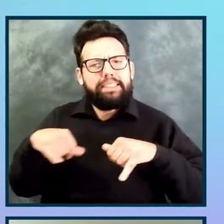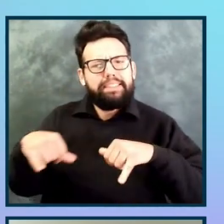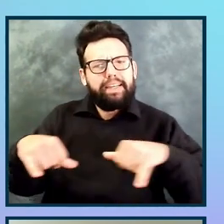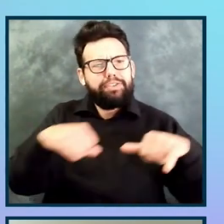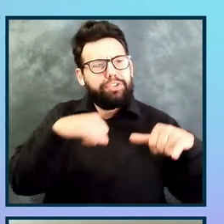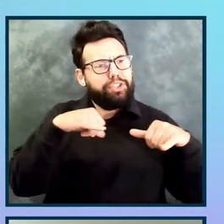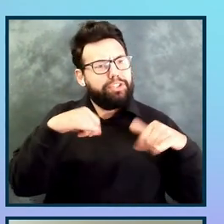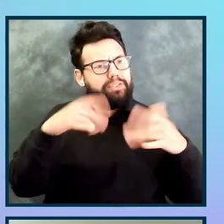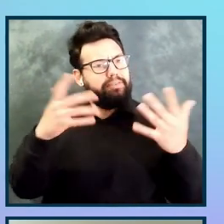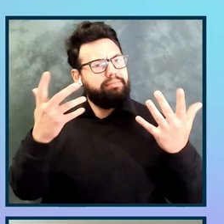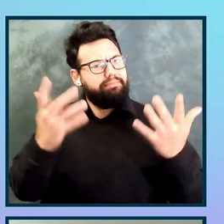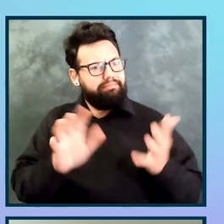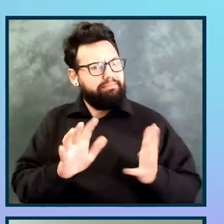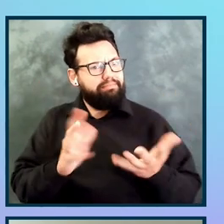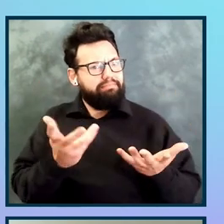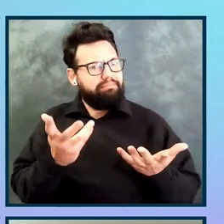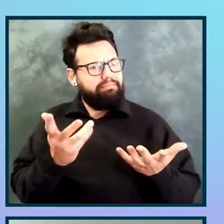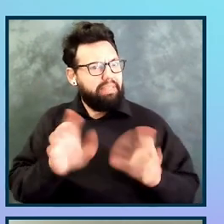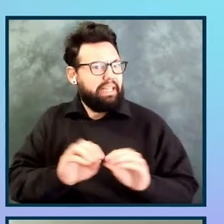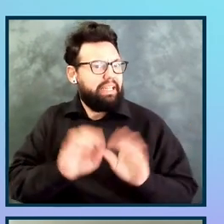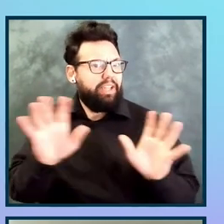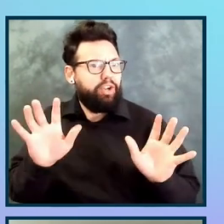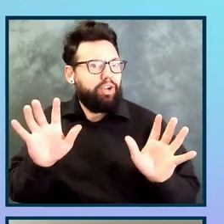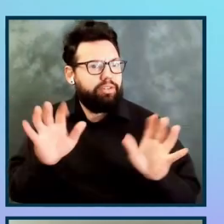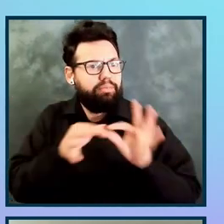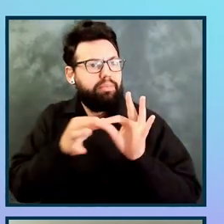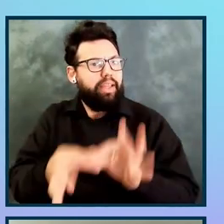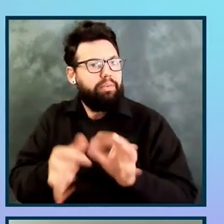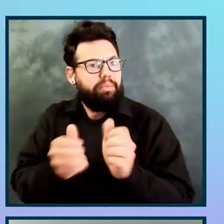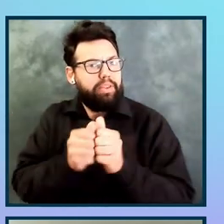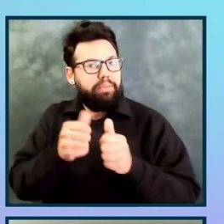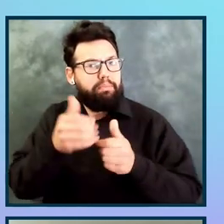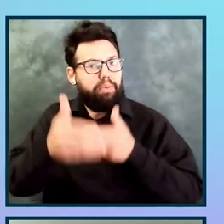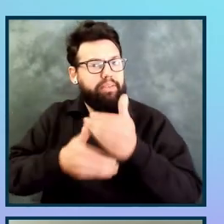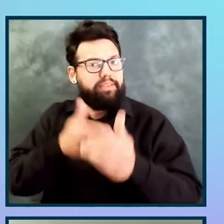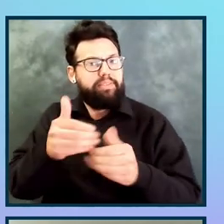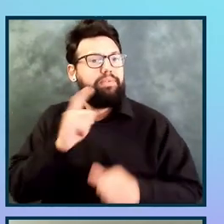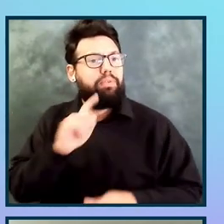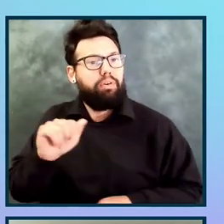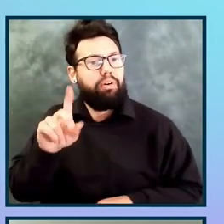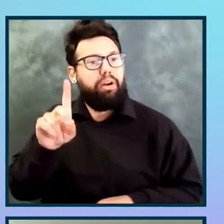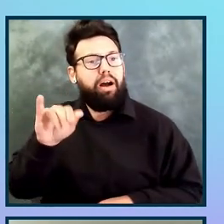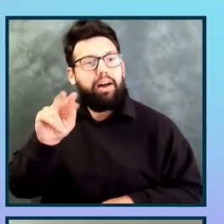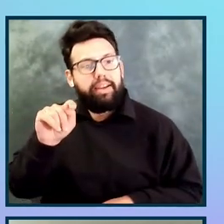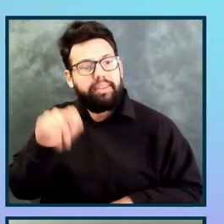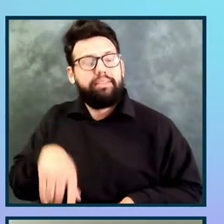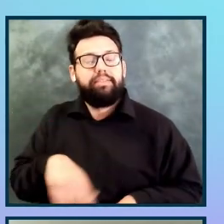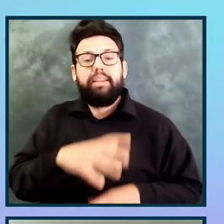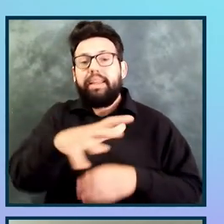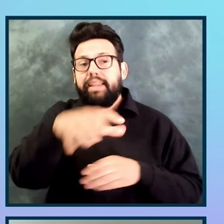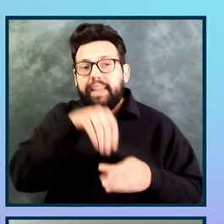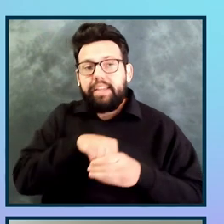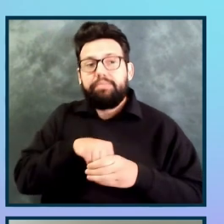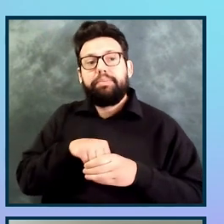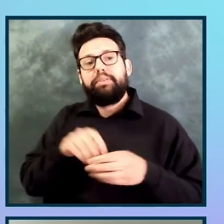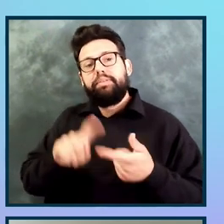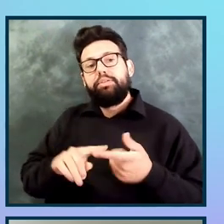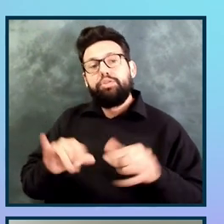components to the audit process. So, things such as stakeholder engagement, scoping, budget, procurement,